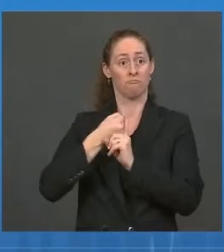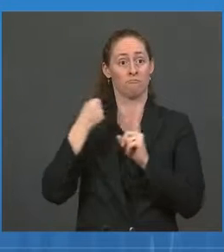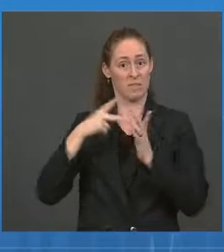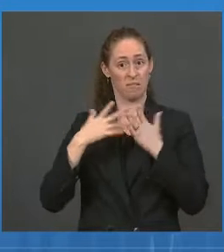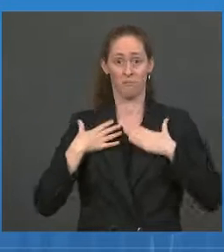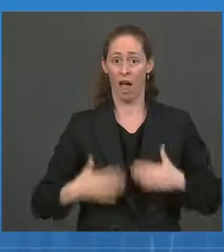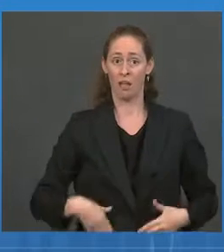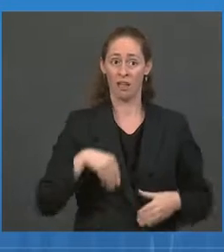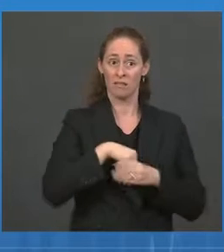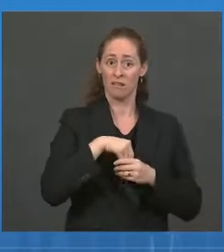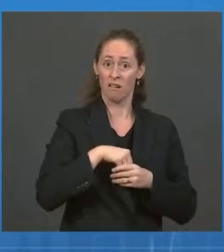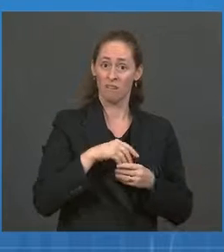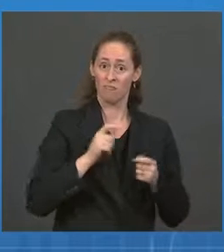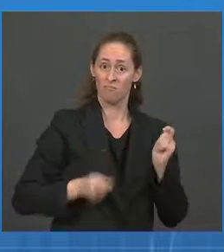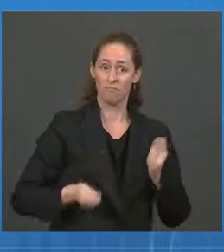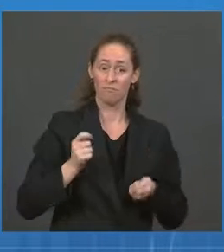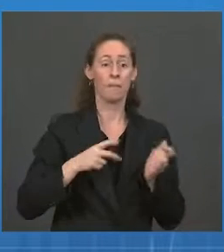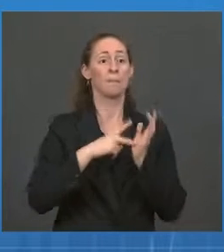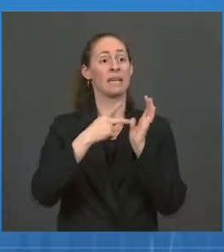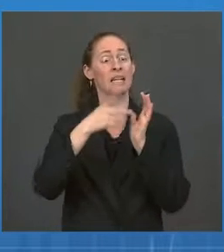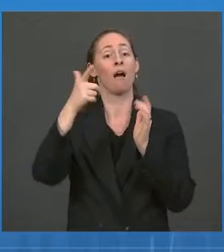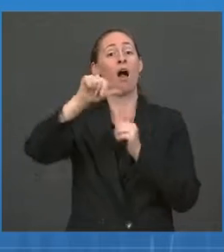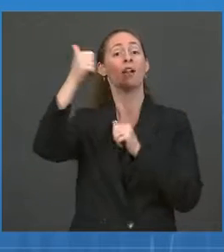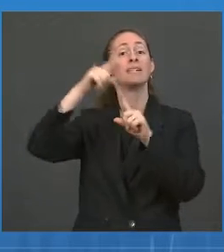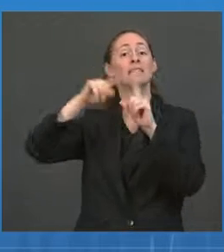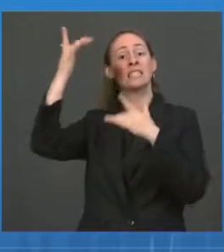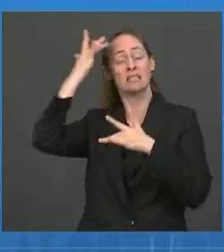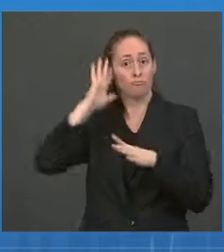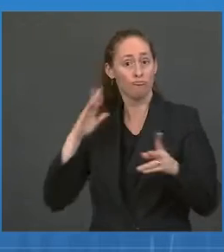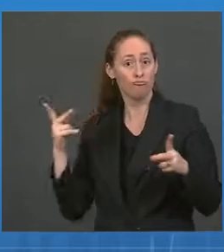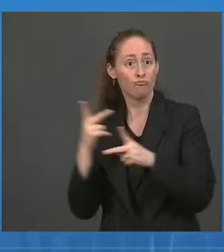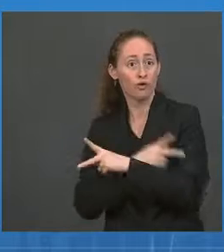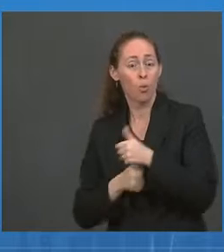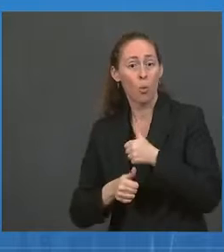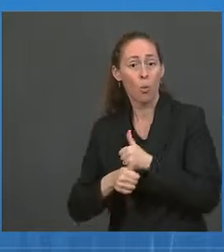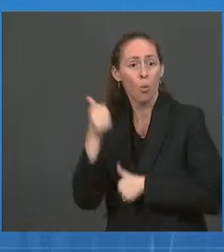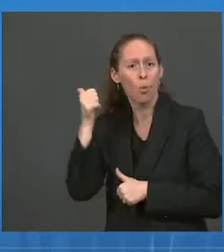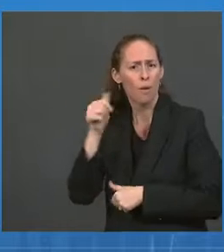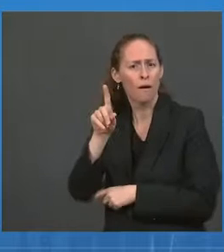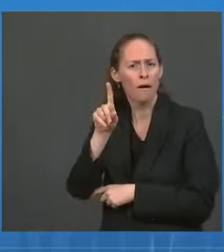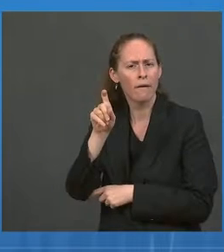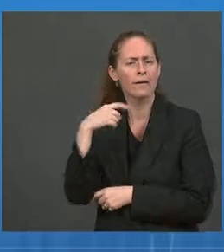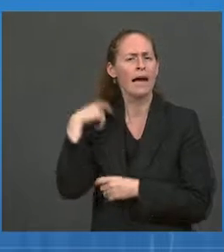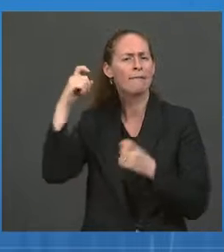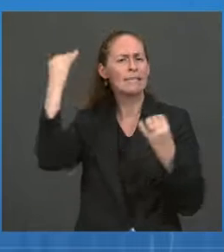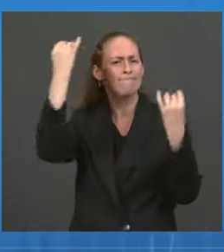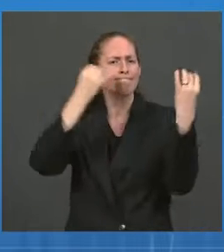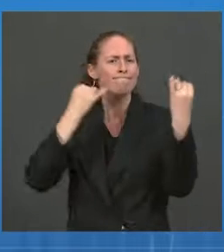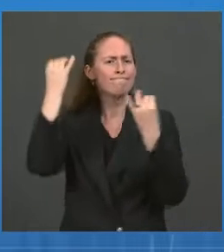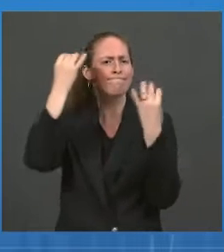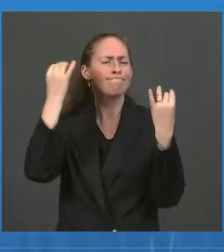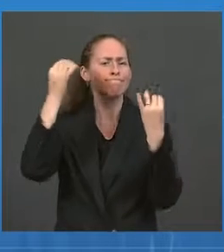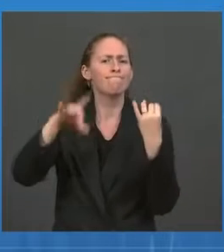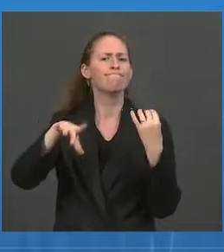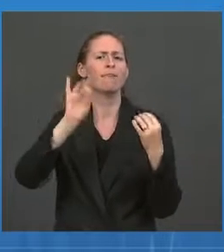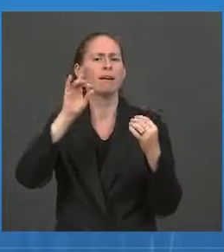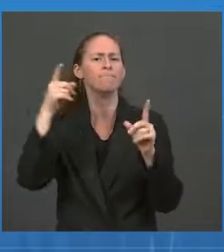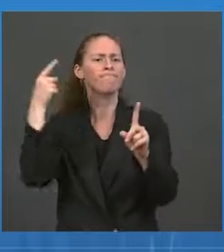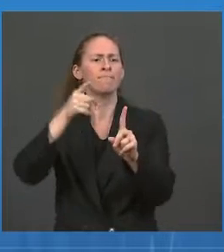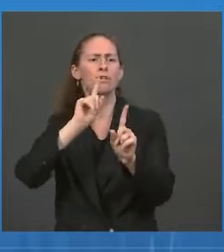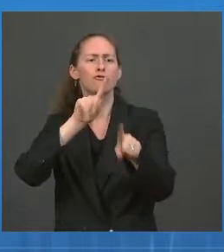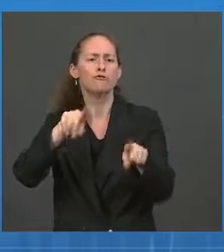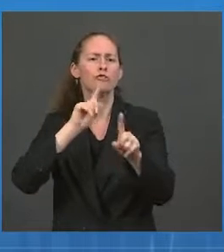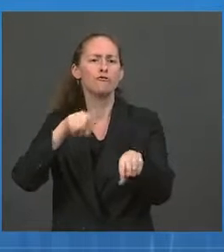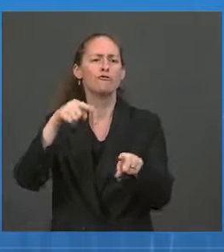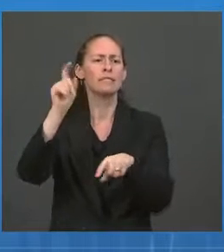conditions later on? All very important questions, and hopefully this mega-cohort study will